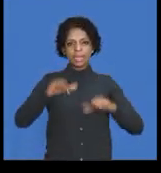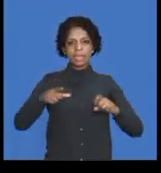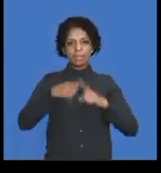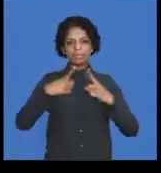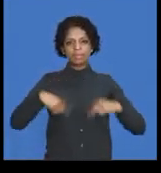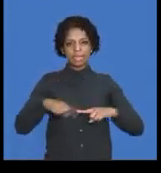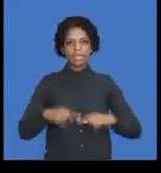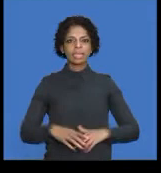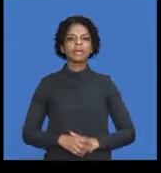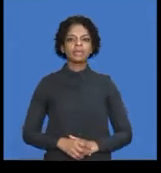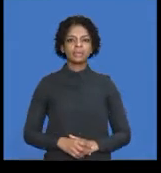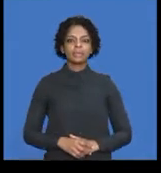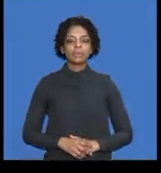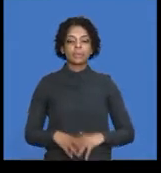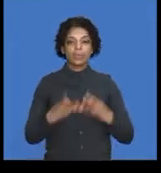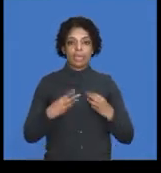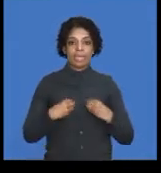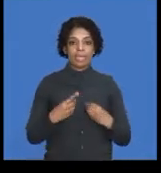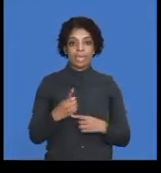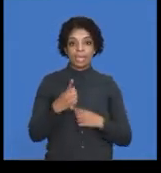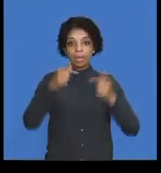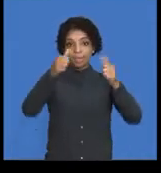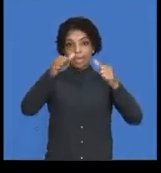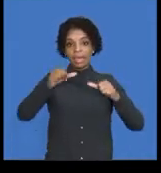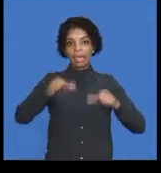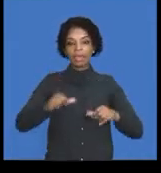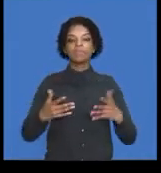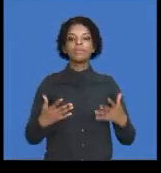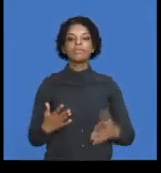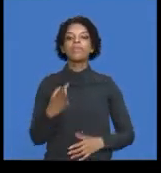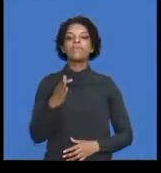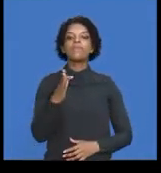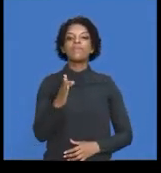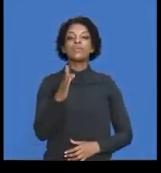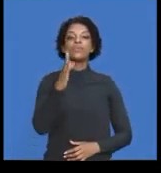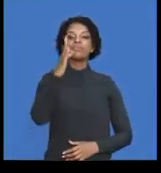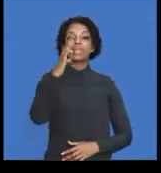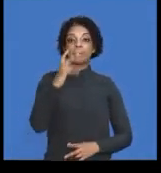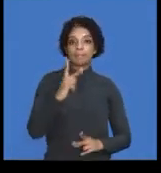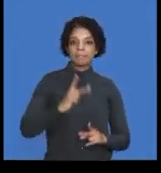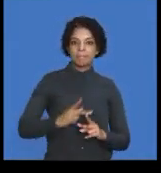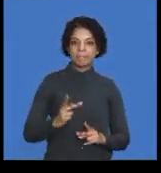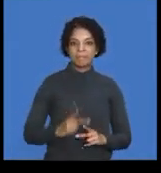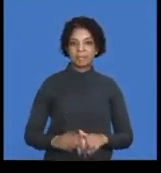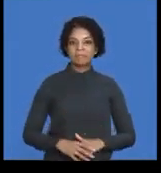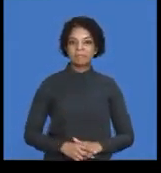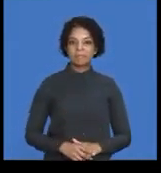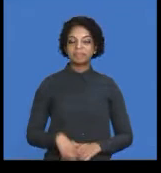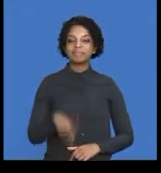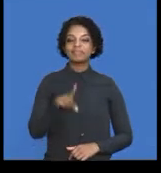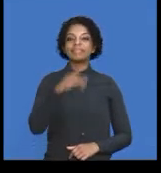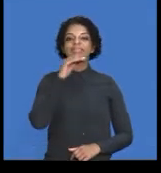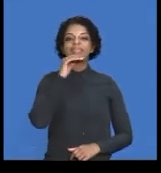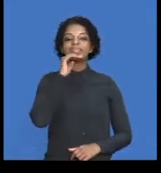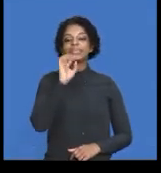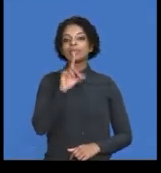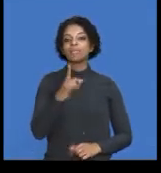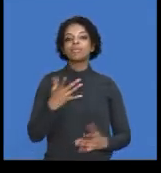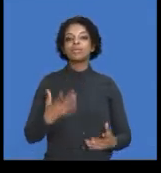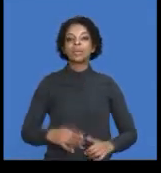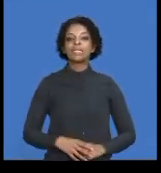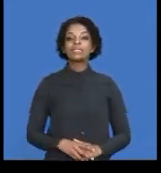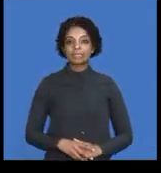ledger, we have an account for future traders. That means we are buying goods. Who are we?